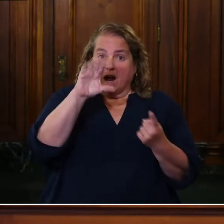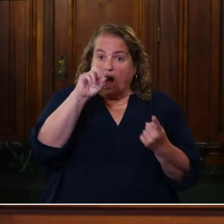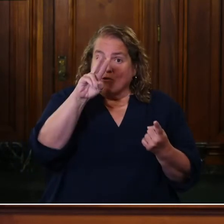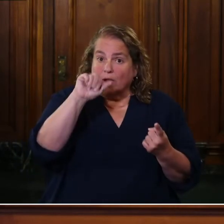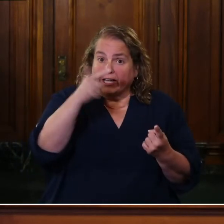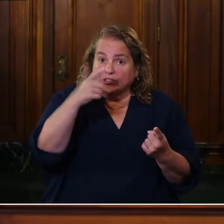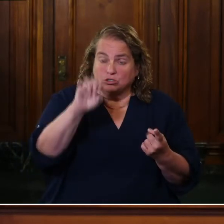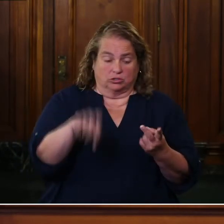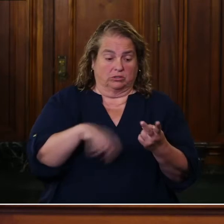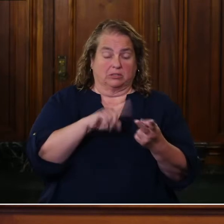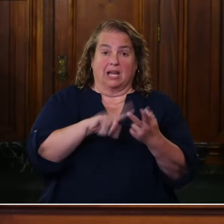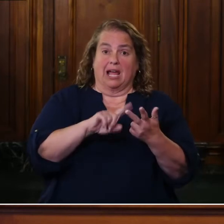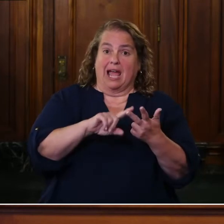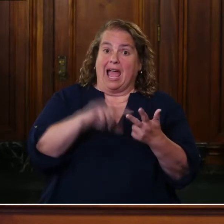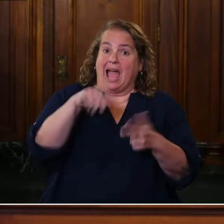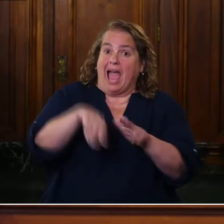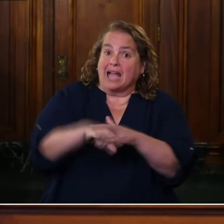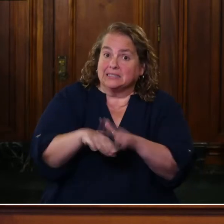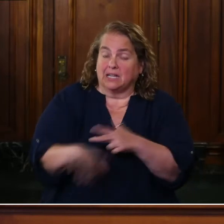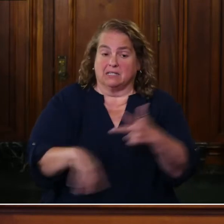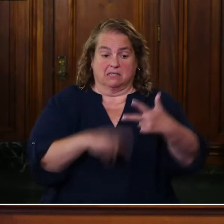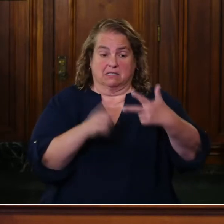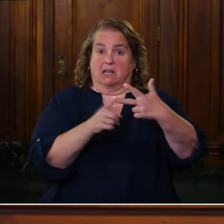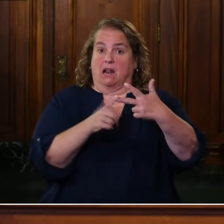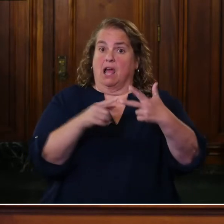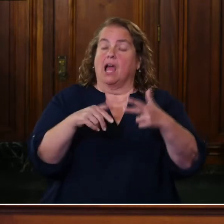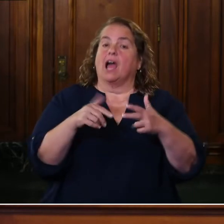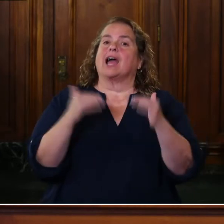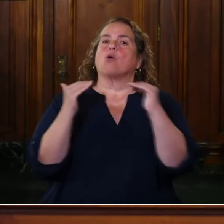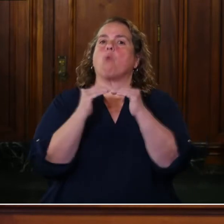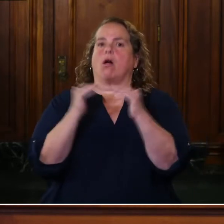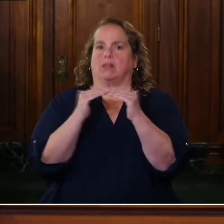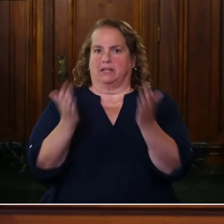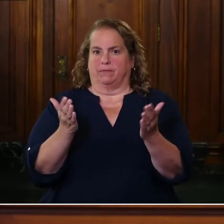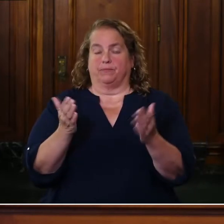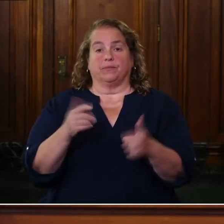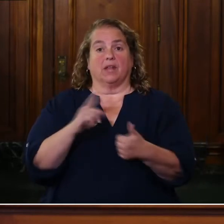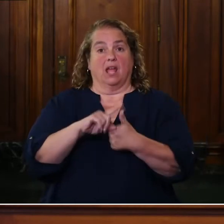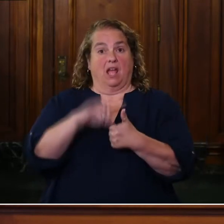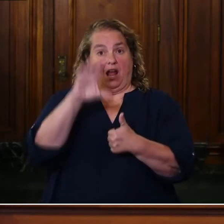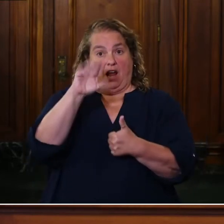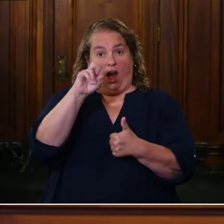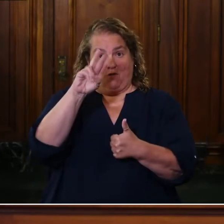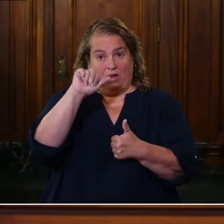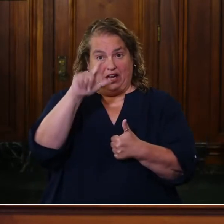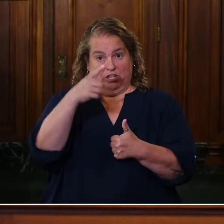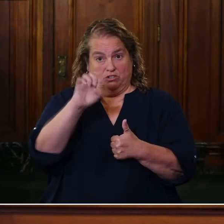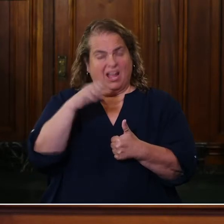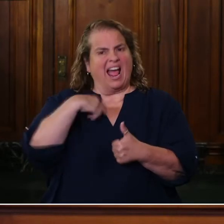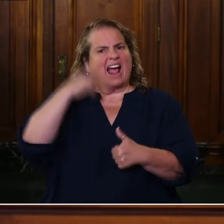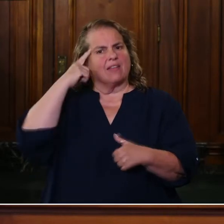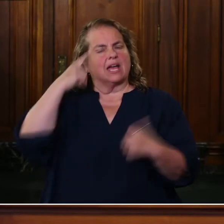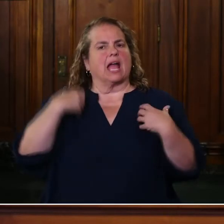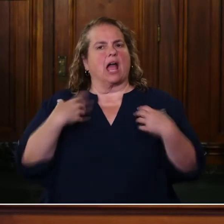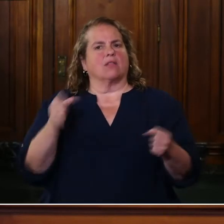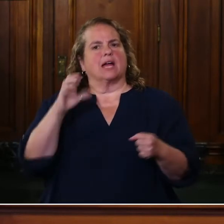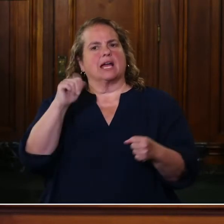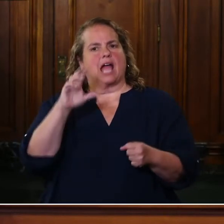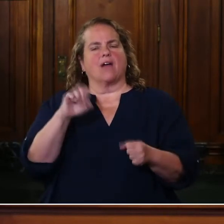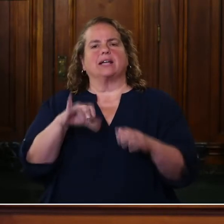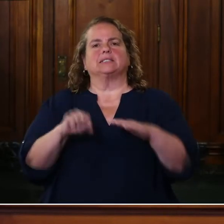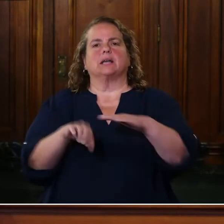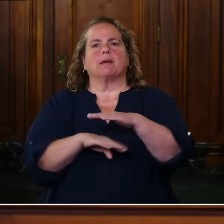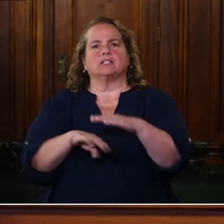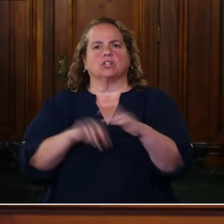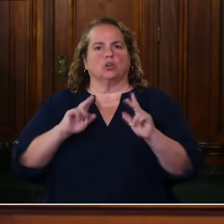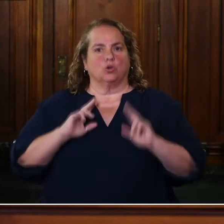quality. Well, today, I'm going to make a commitment on coverage. I believe that healthcare is a basic human right, and I